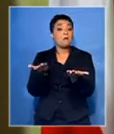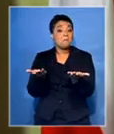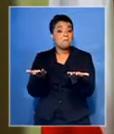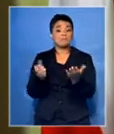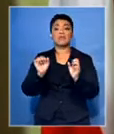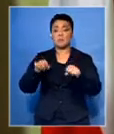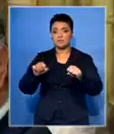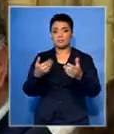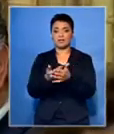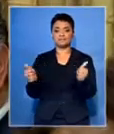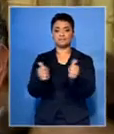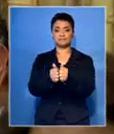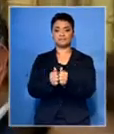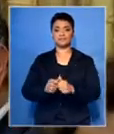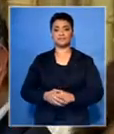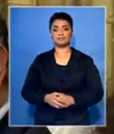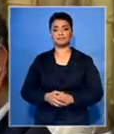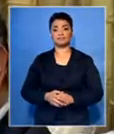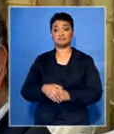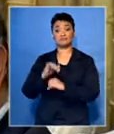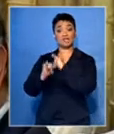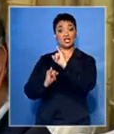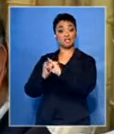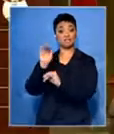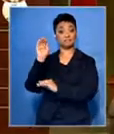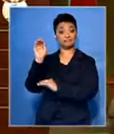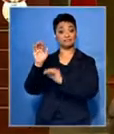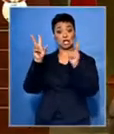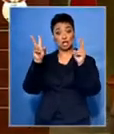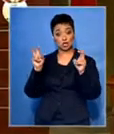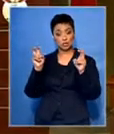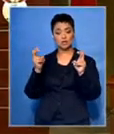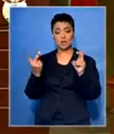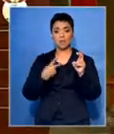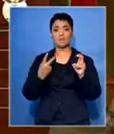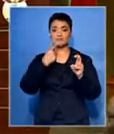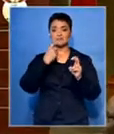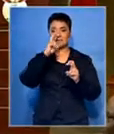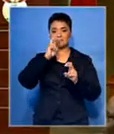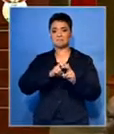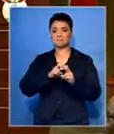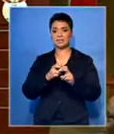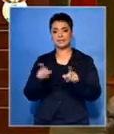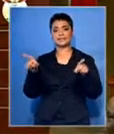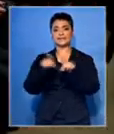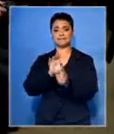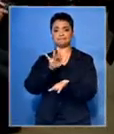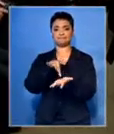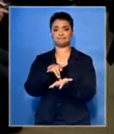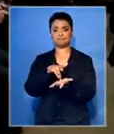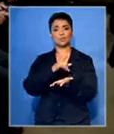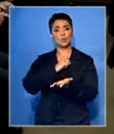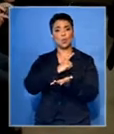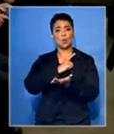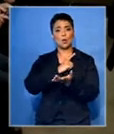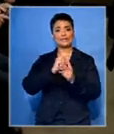On foreign issues, both countries agreed to find a common position in relation to the reform